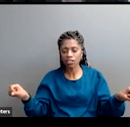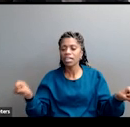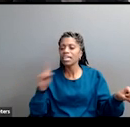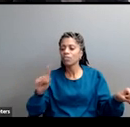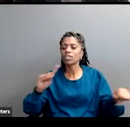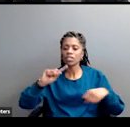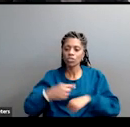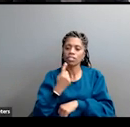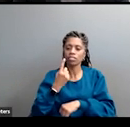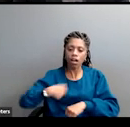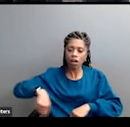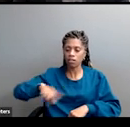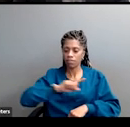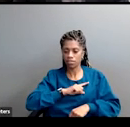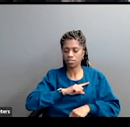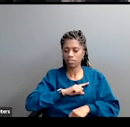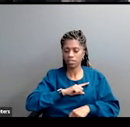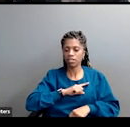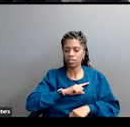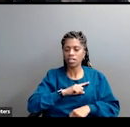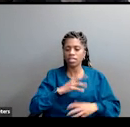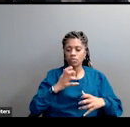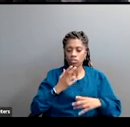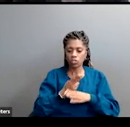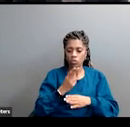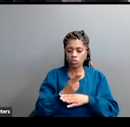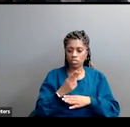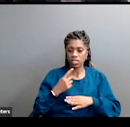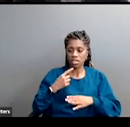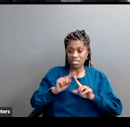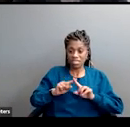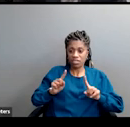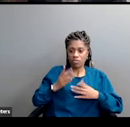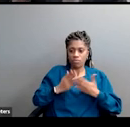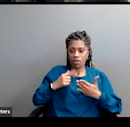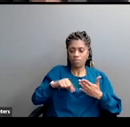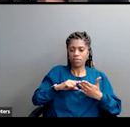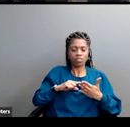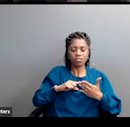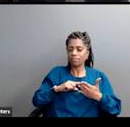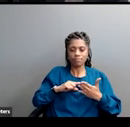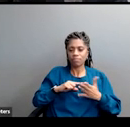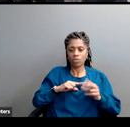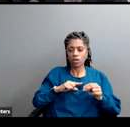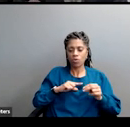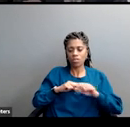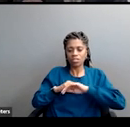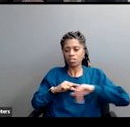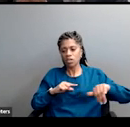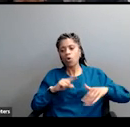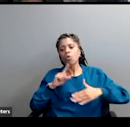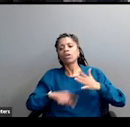our differences. But we believe in each other across those differences. It leans into identity,